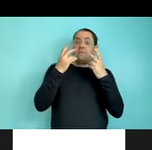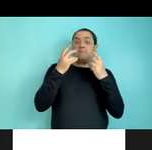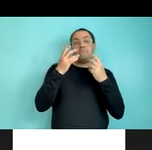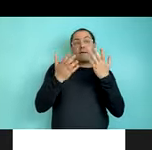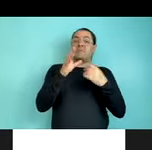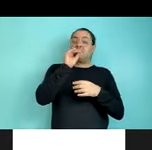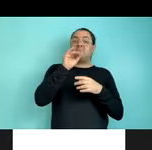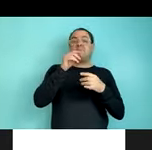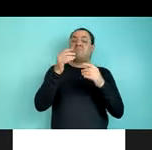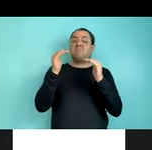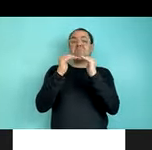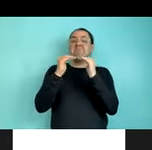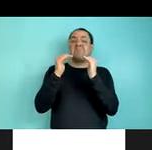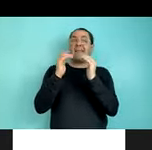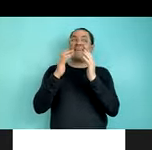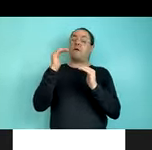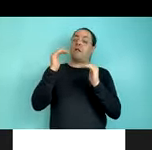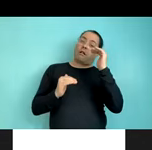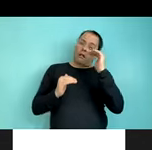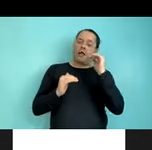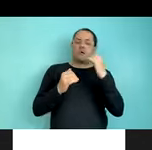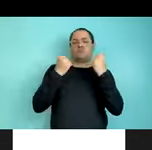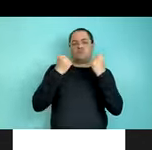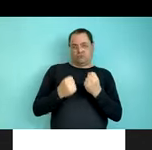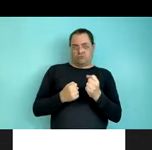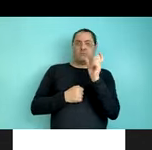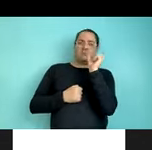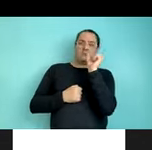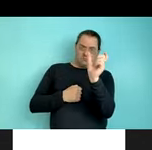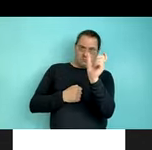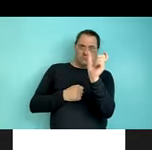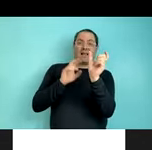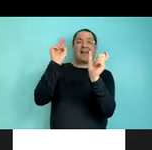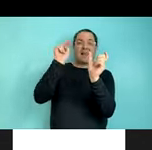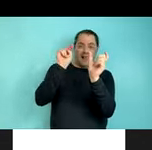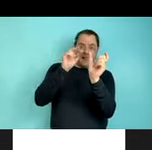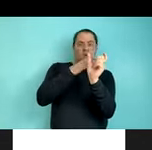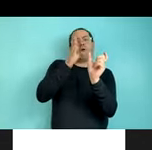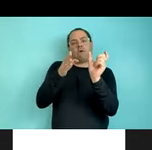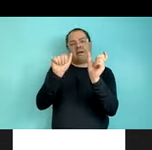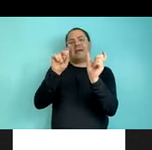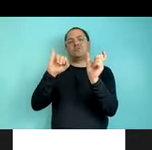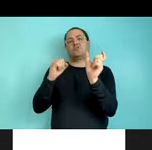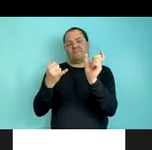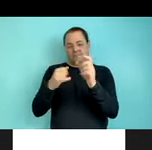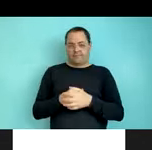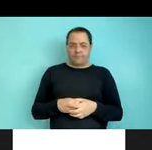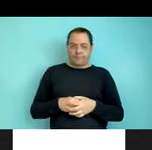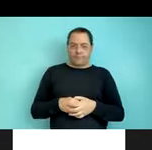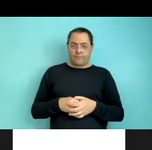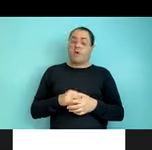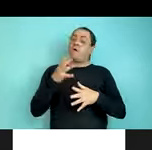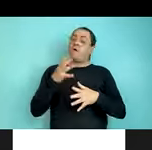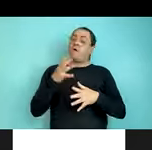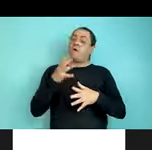those languages order nouns before adjectives. And among the world's signed languages, this same tendency to order